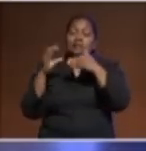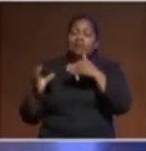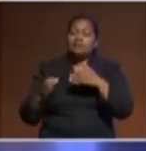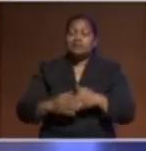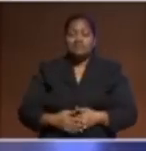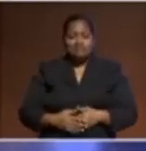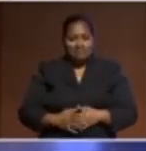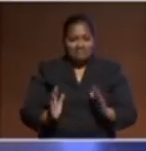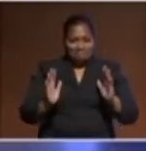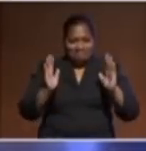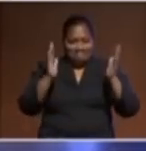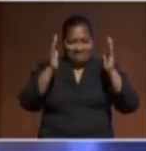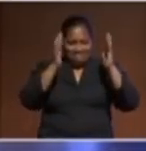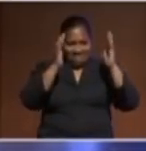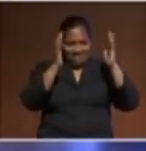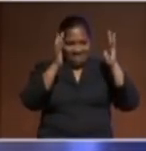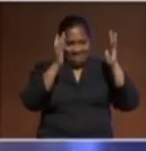And both of them are here.